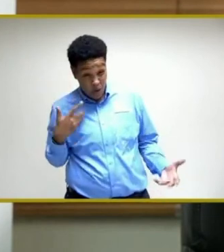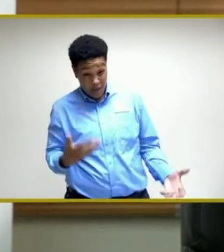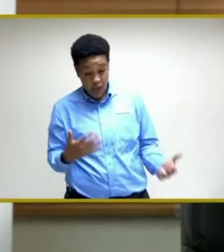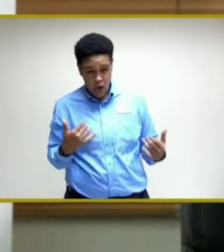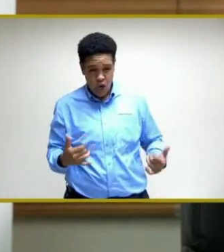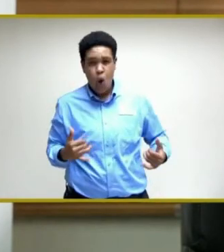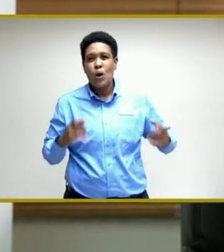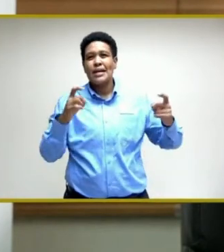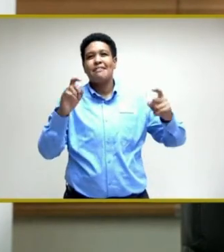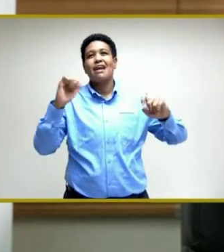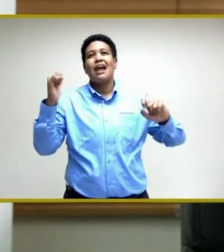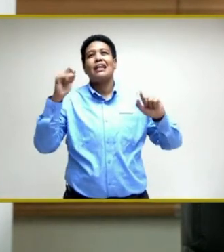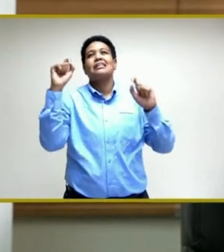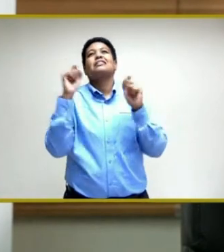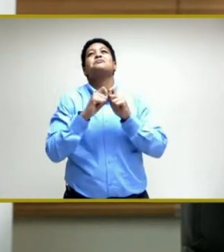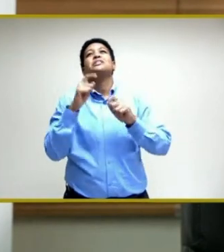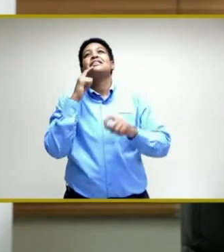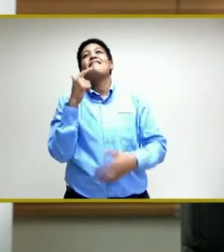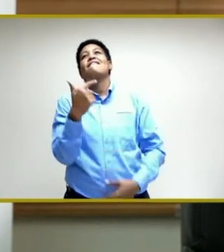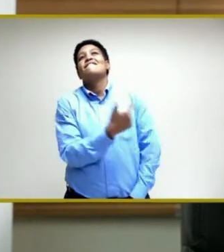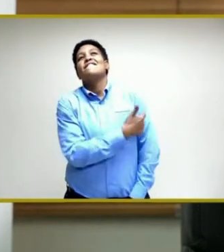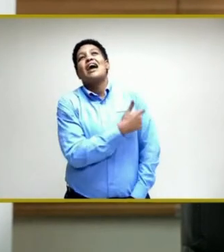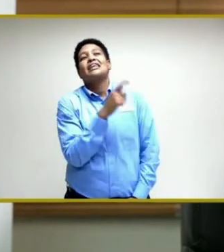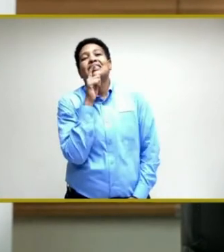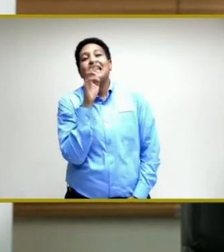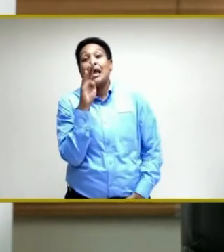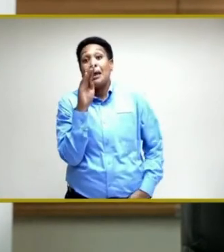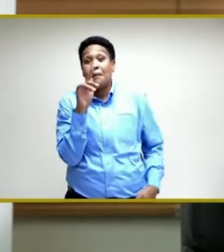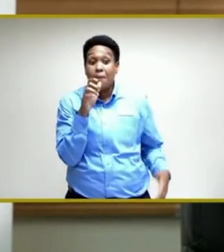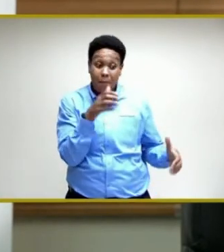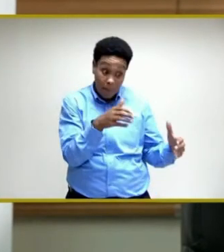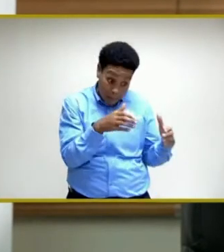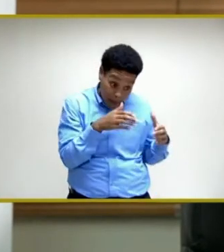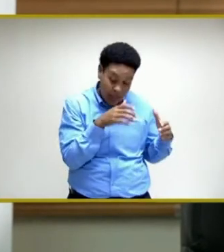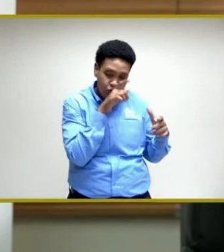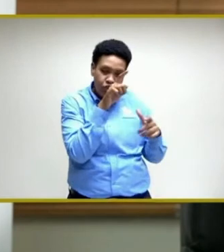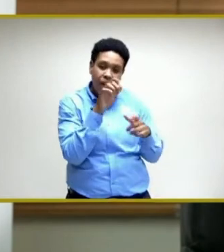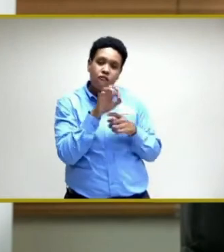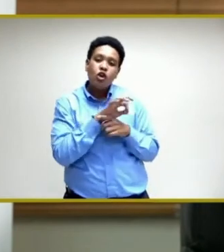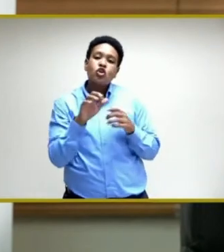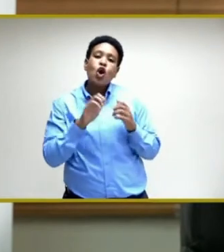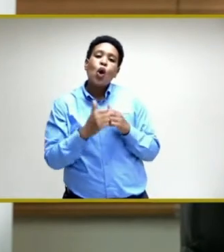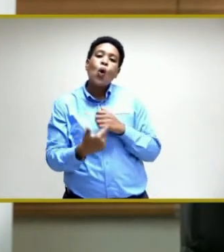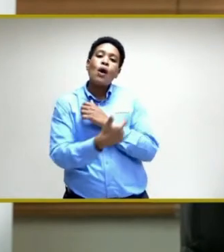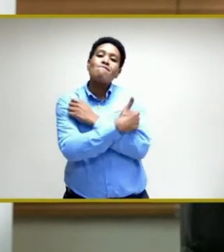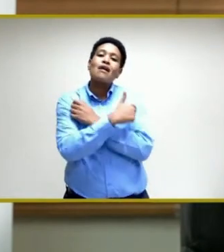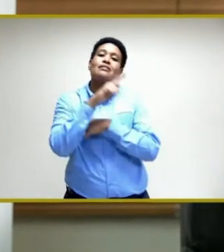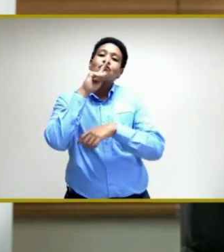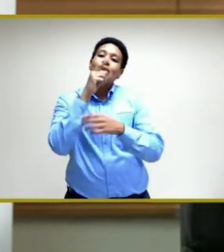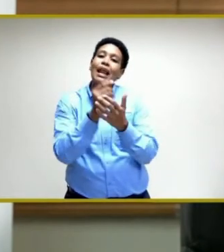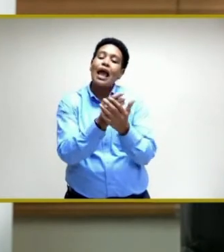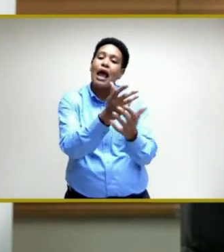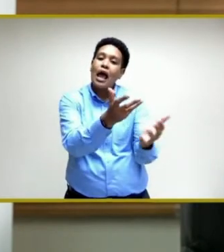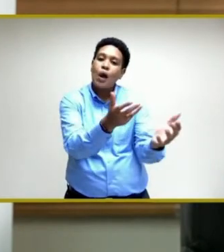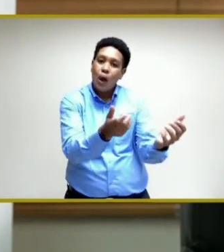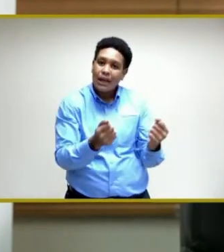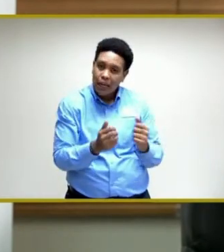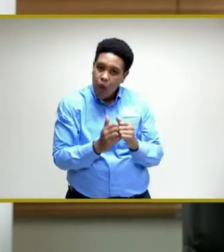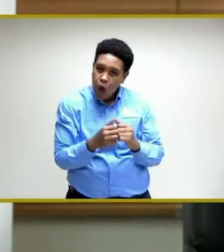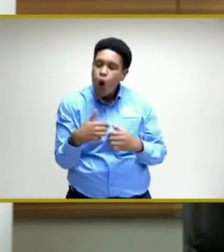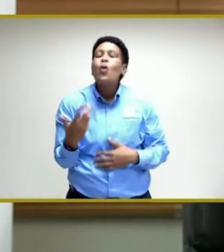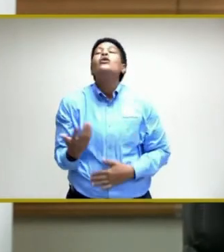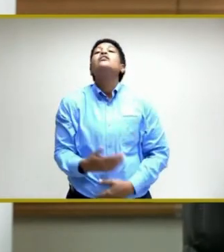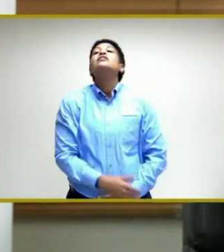vaccine batch, is a function of how the vaccine is acquired, and